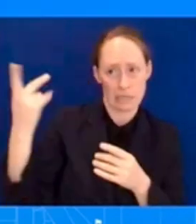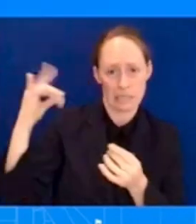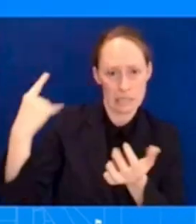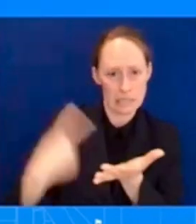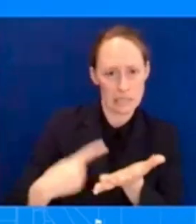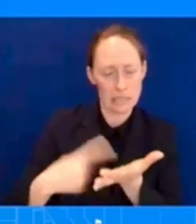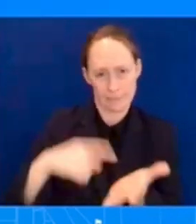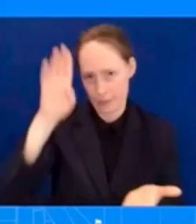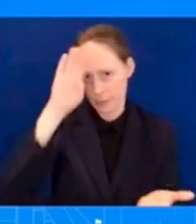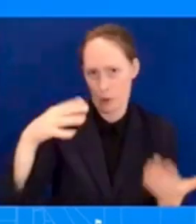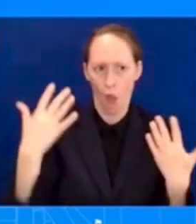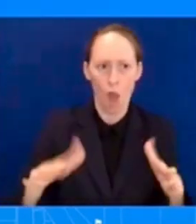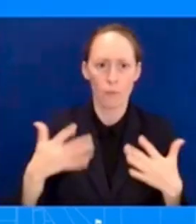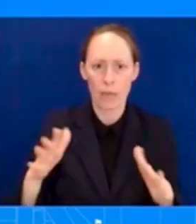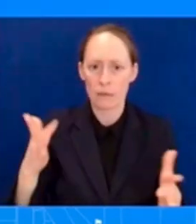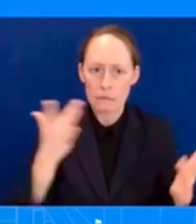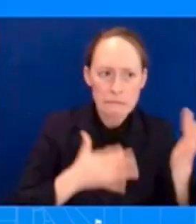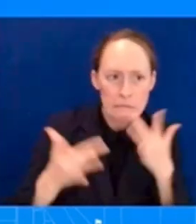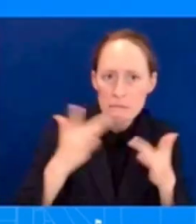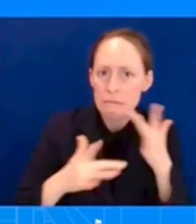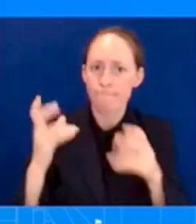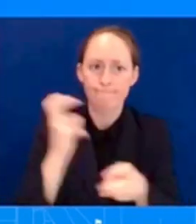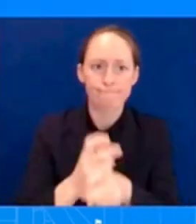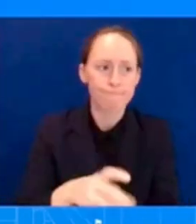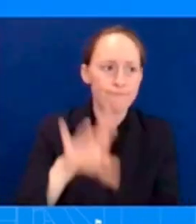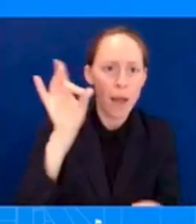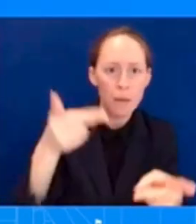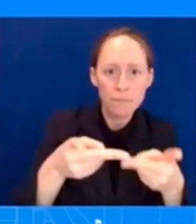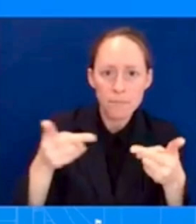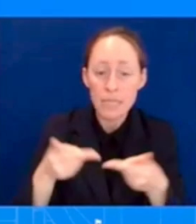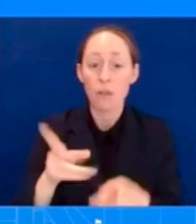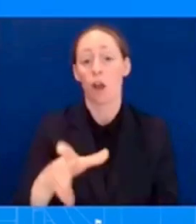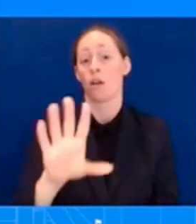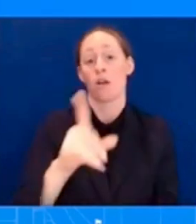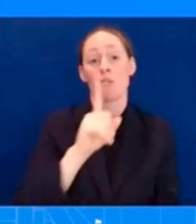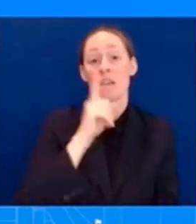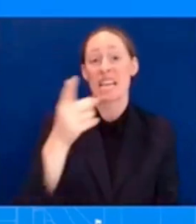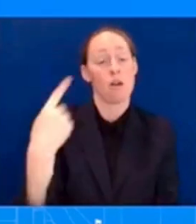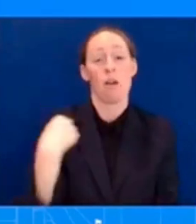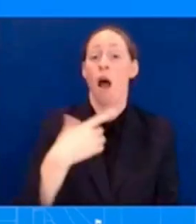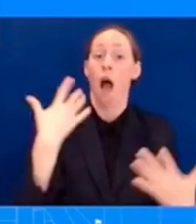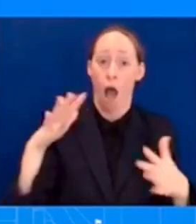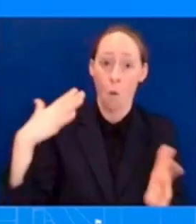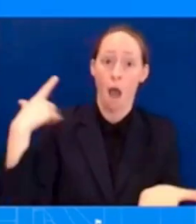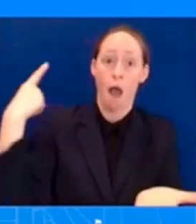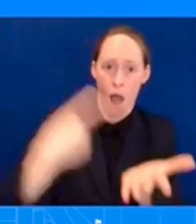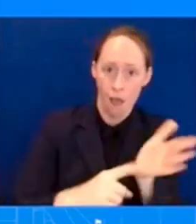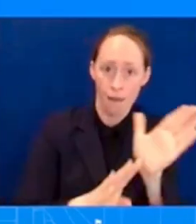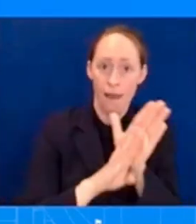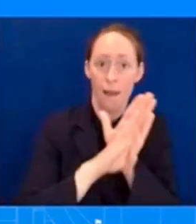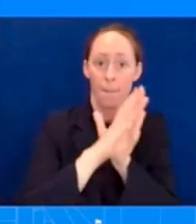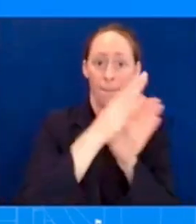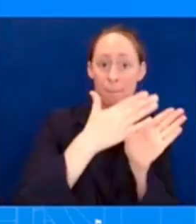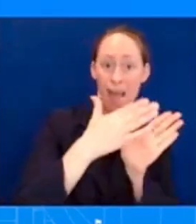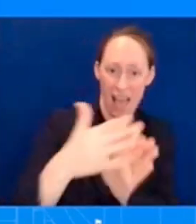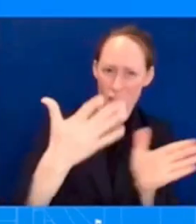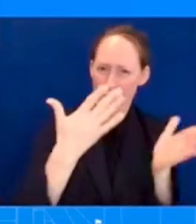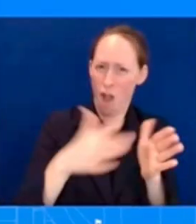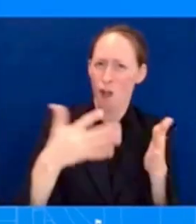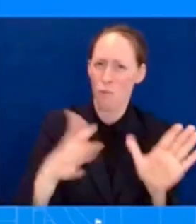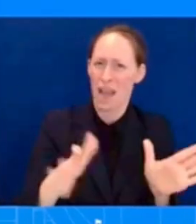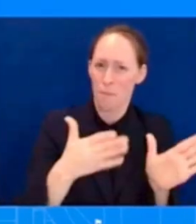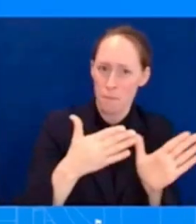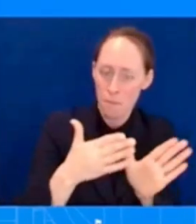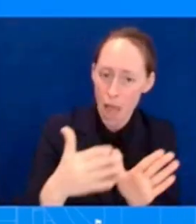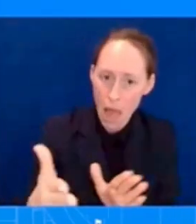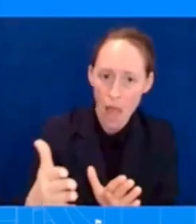place for things that he was going to do to increase the housing stock here what that's going to do is it's going to give us a place to start from because he